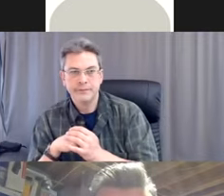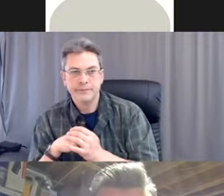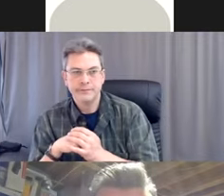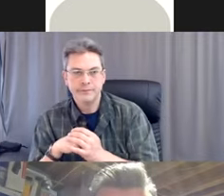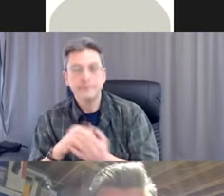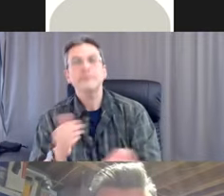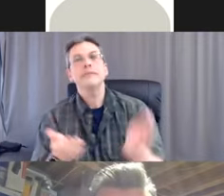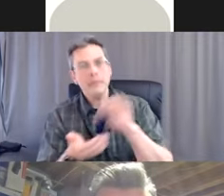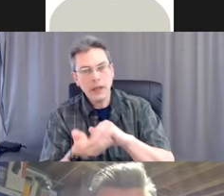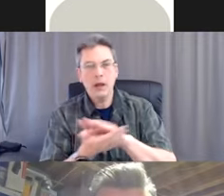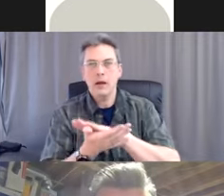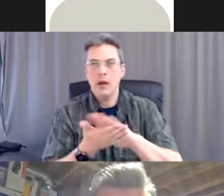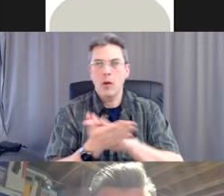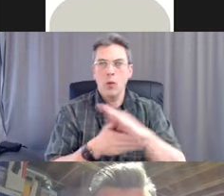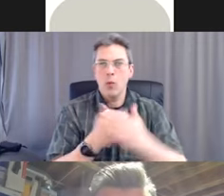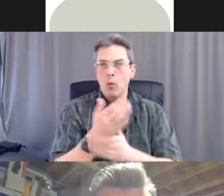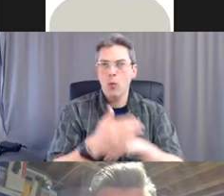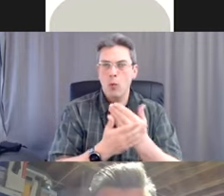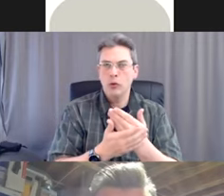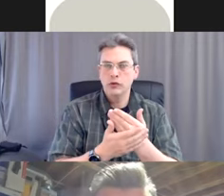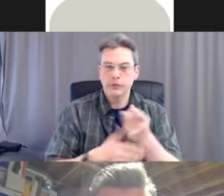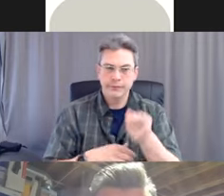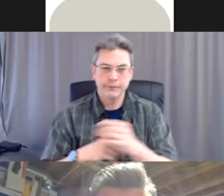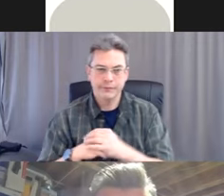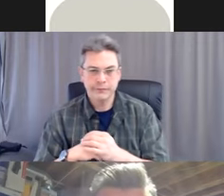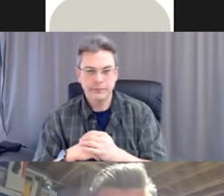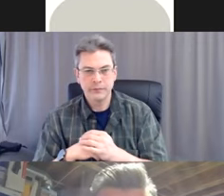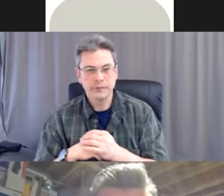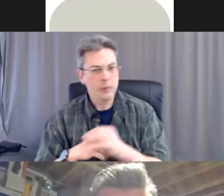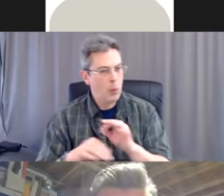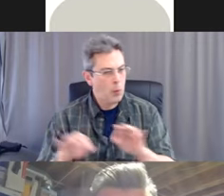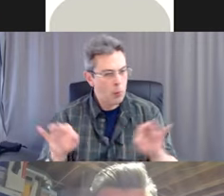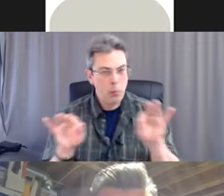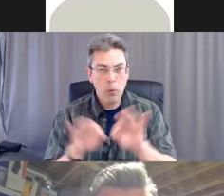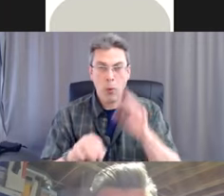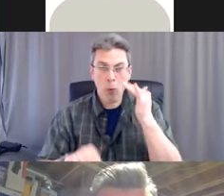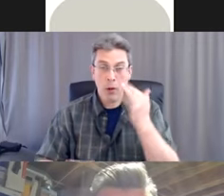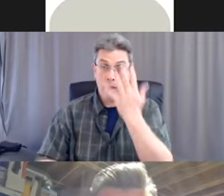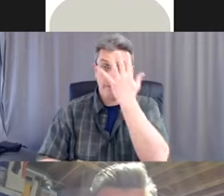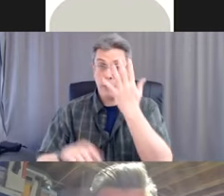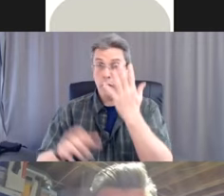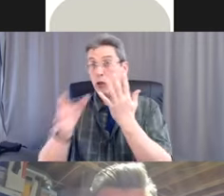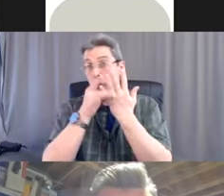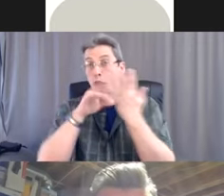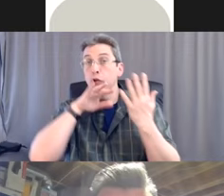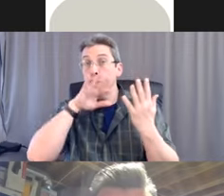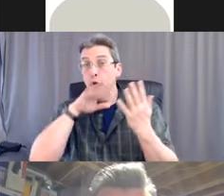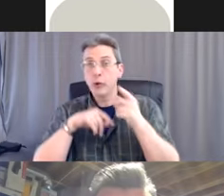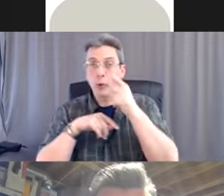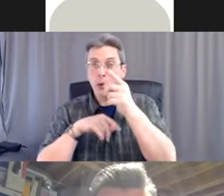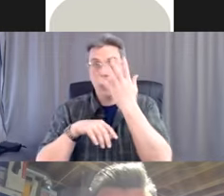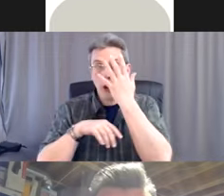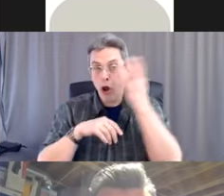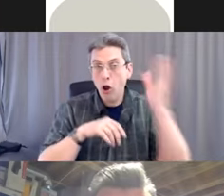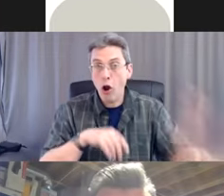Perform hand hygiene for 15 seconds. It is important to clean your hands after removing facial protection because